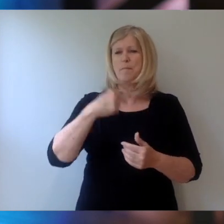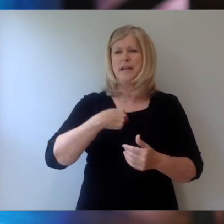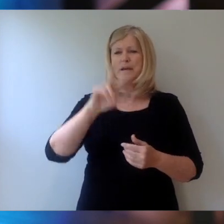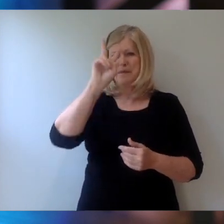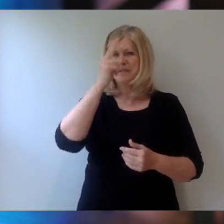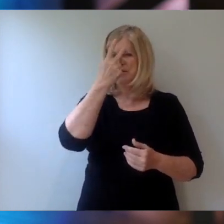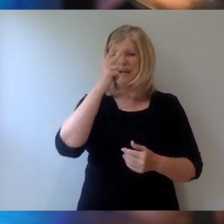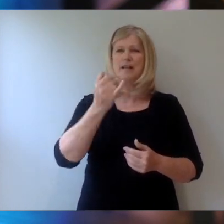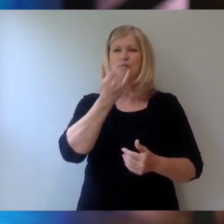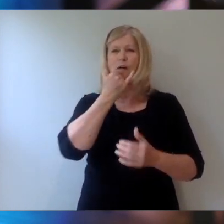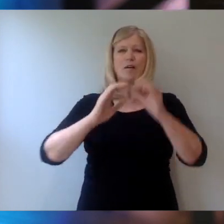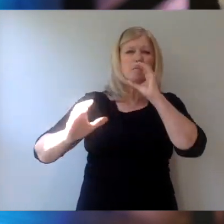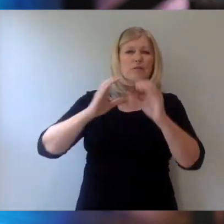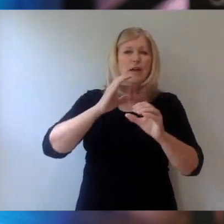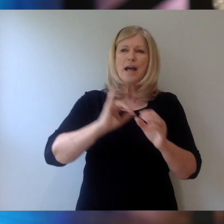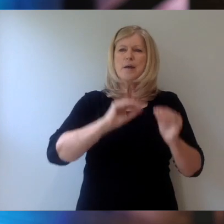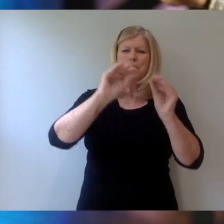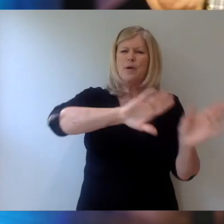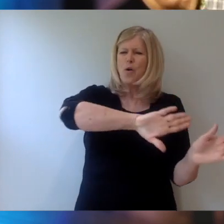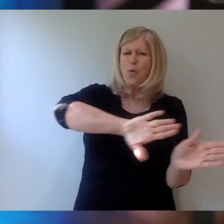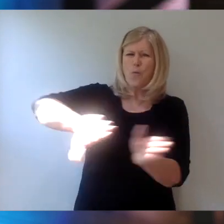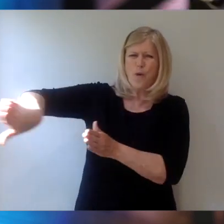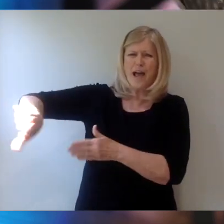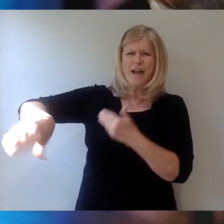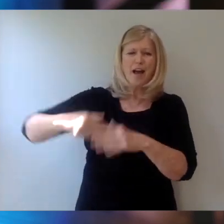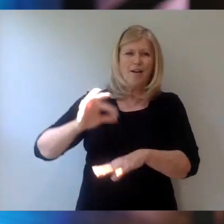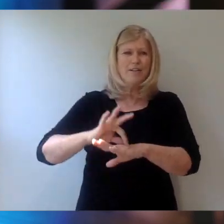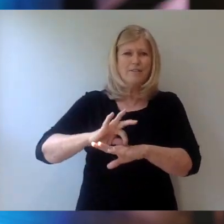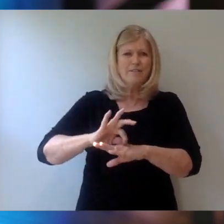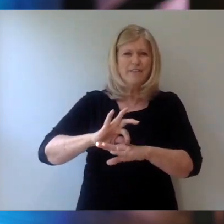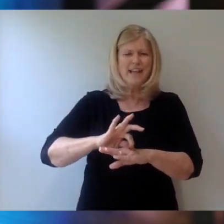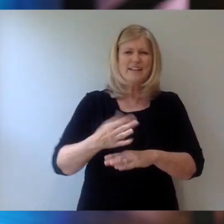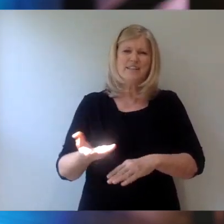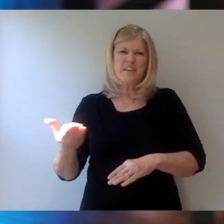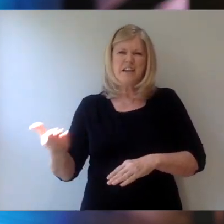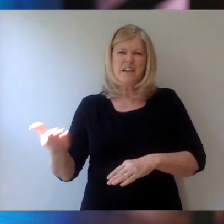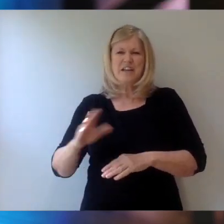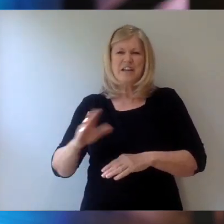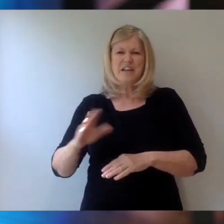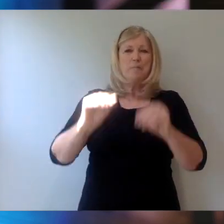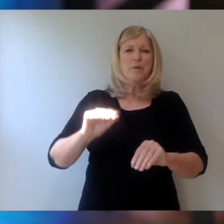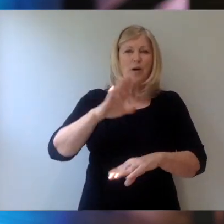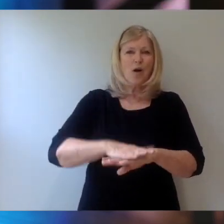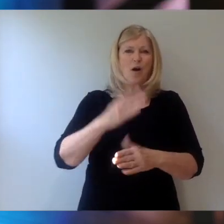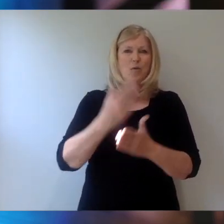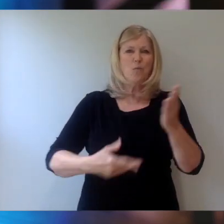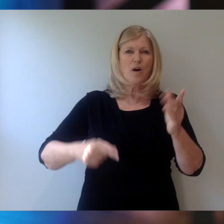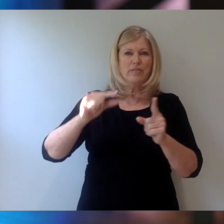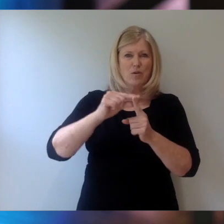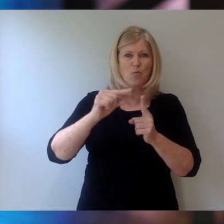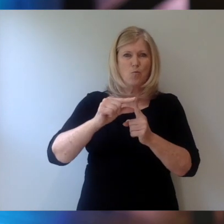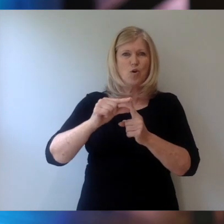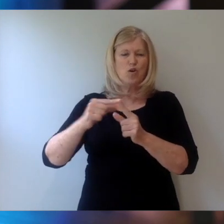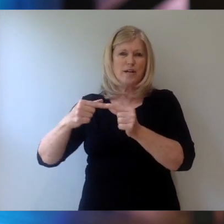miscommunicate, I'm going to put away all of the fleshly stuff and I'm going to put on what the word guides me